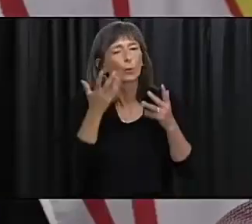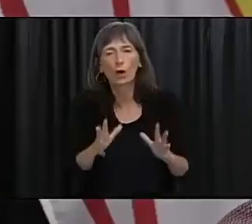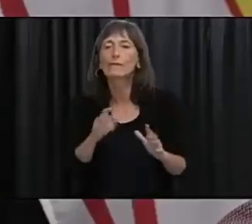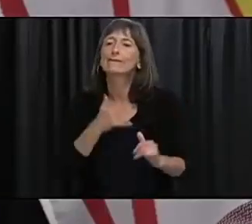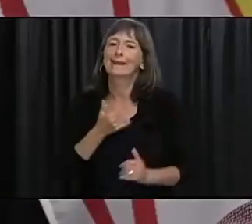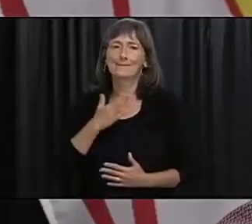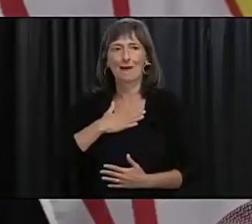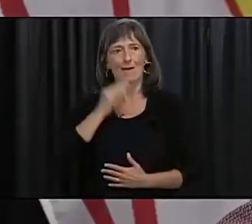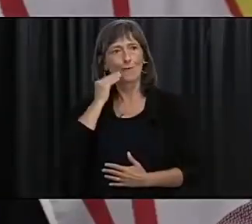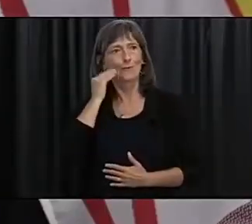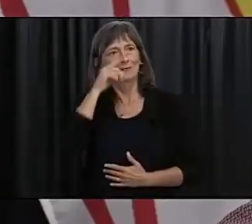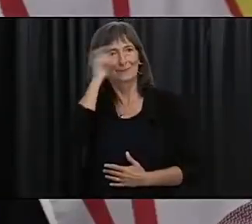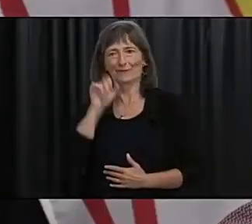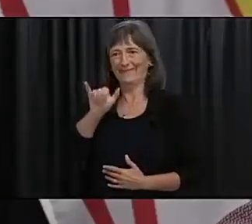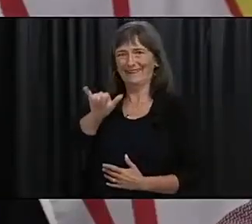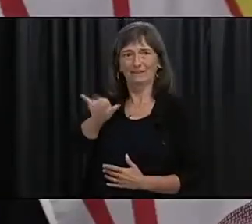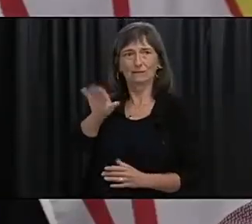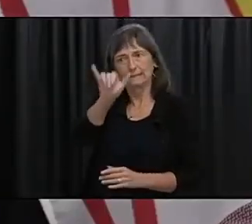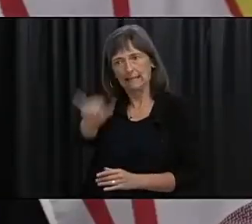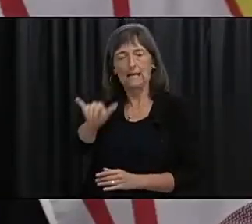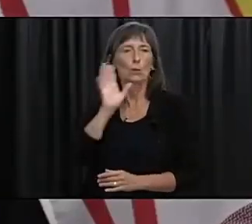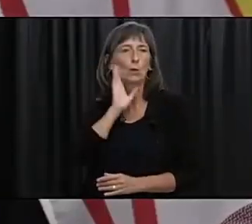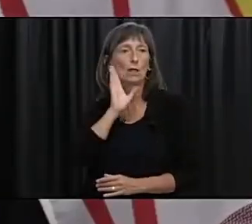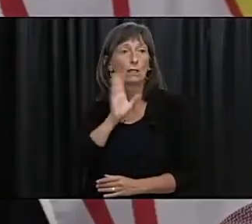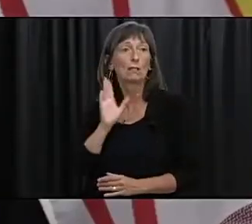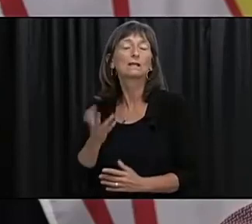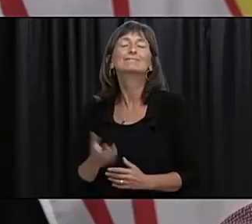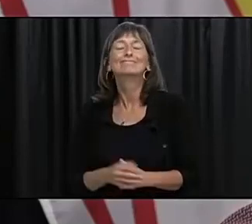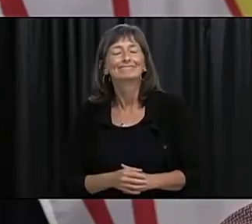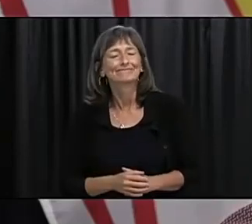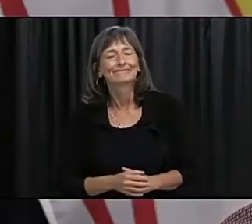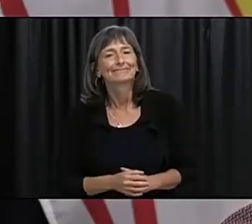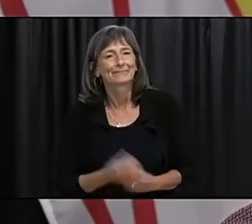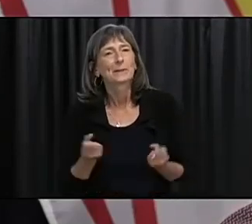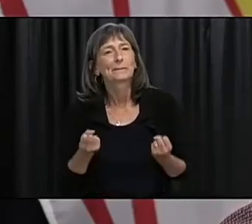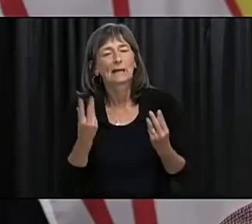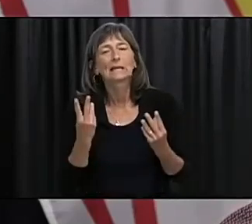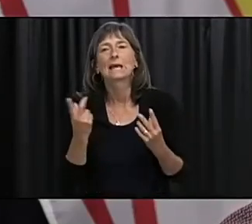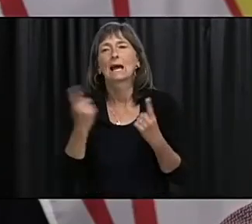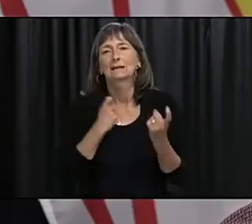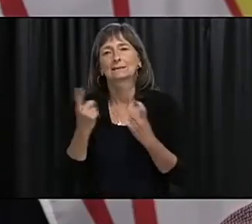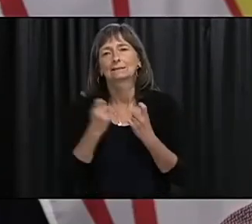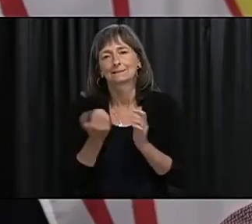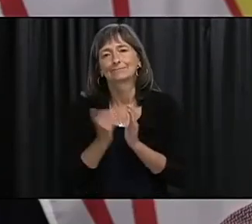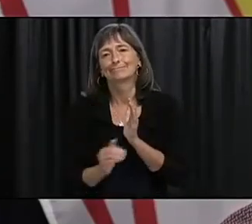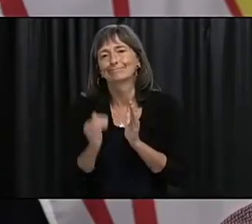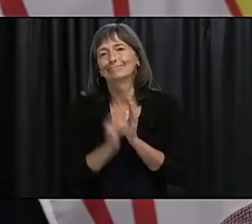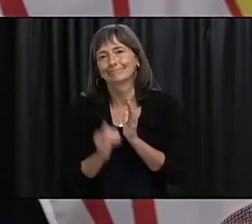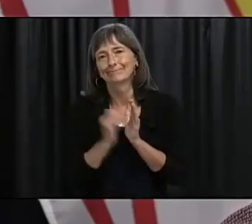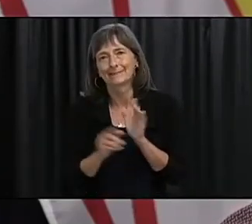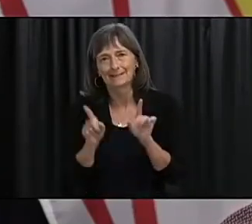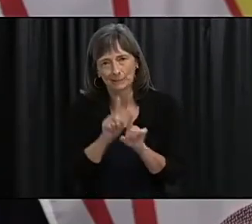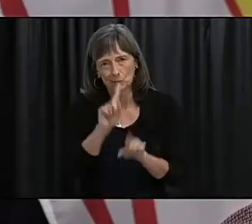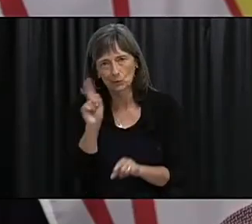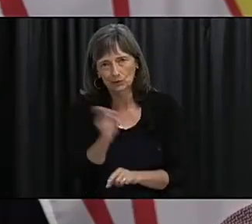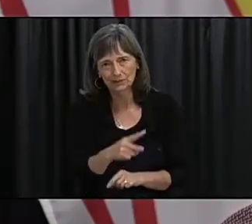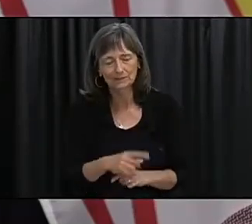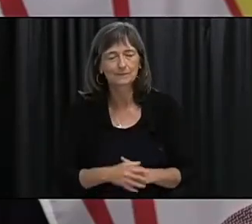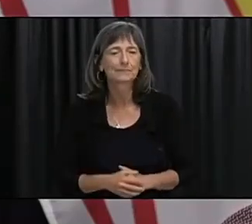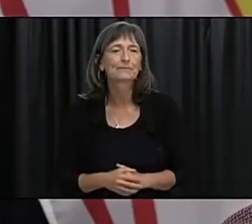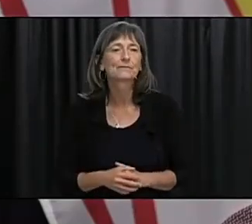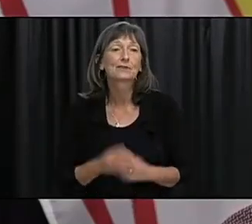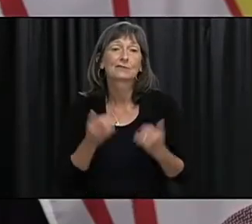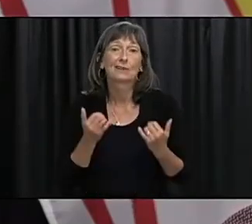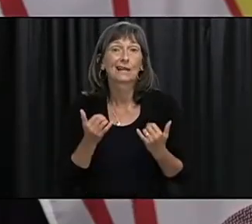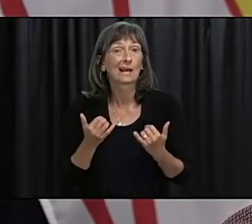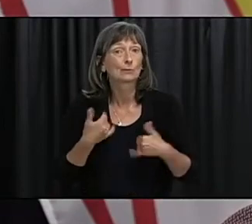it's certainly one of the most asked questions that we would get on this panel so right now we'll work closely